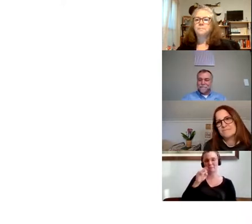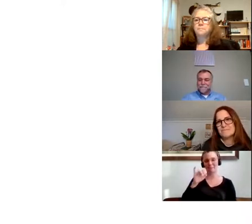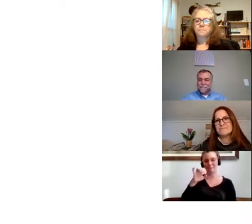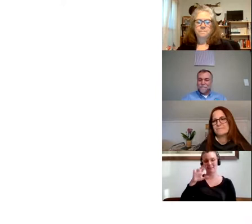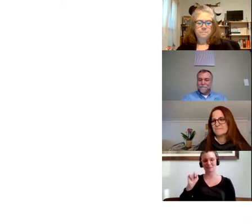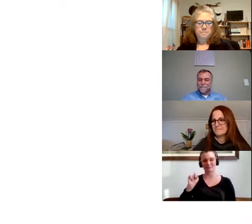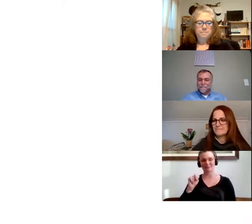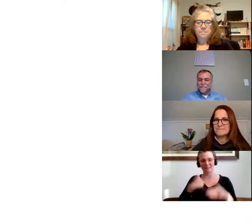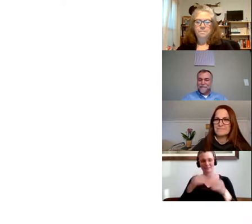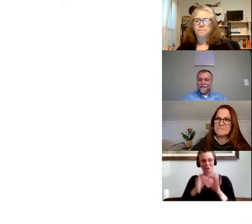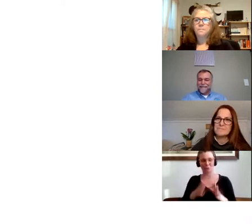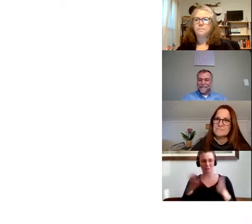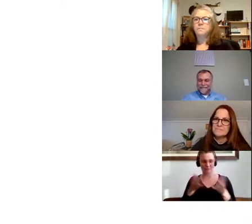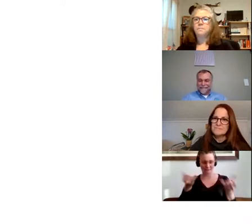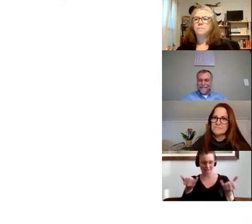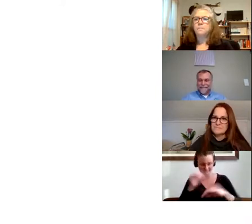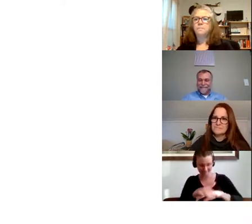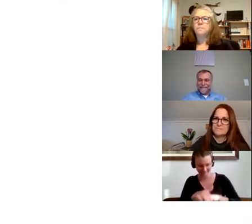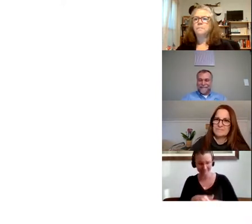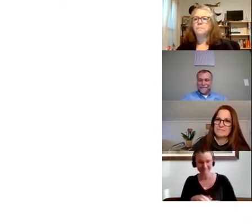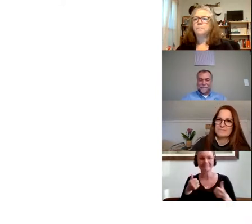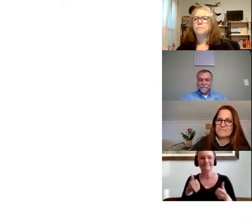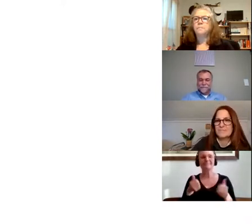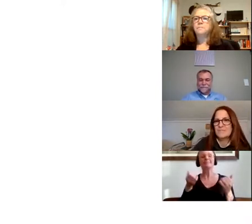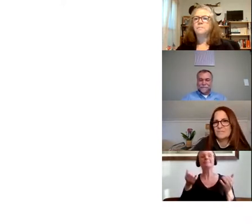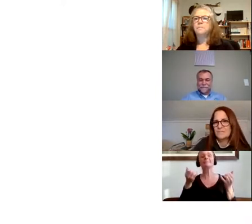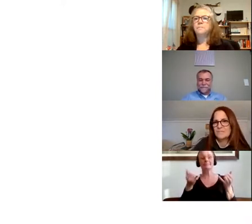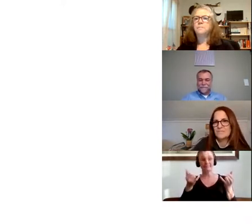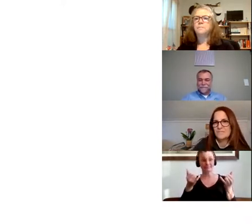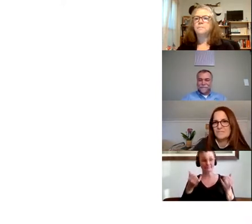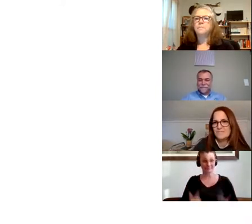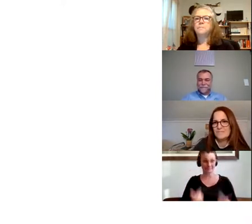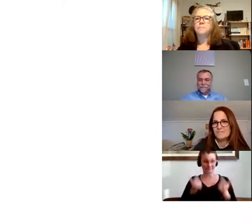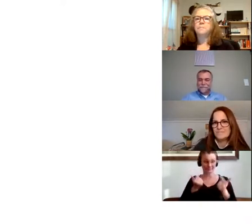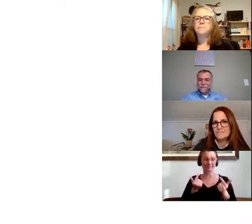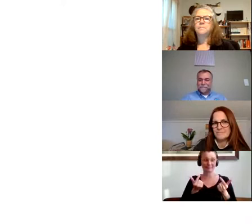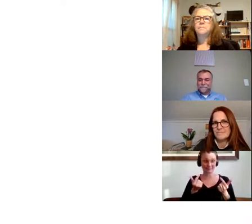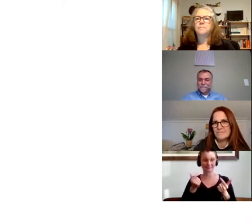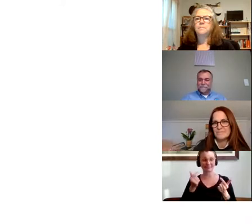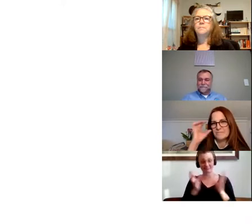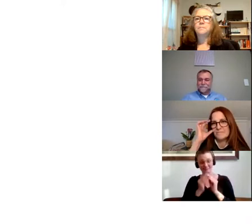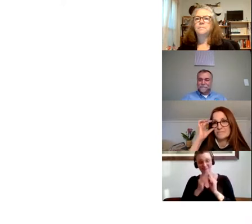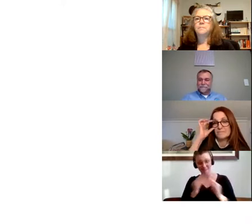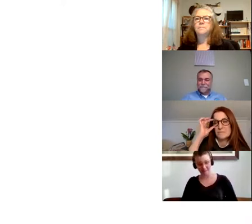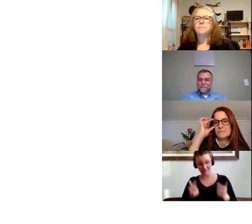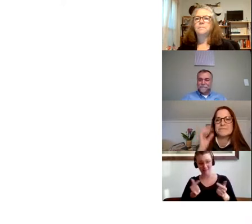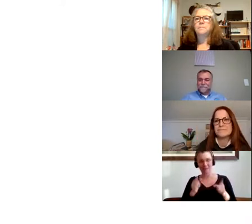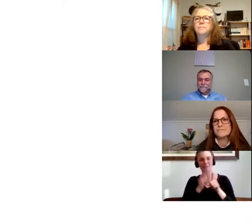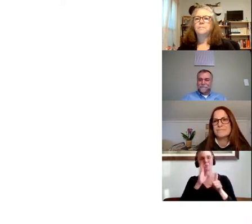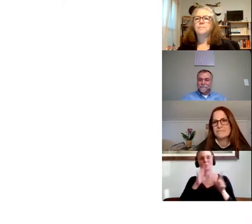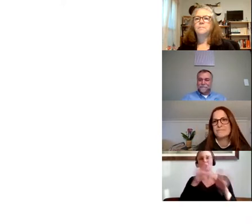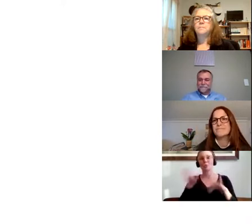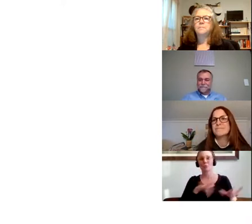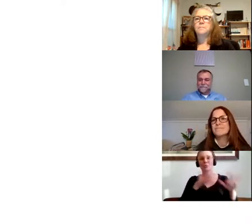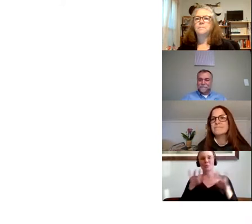evening. Tonight's town hall is being broadcast live. And it also will be recorded for those who want to tune in later.